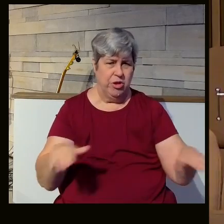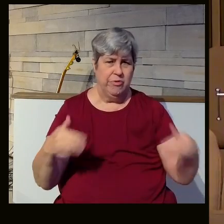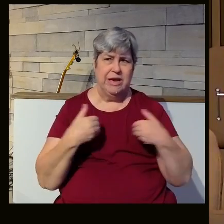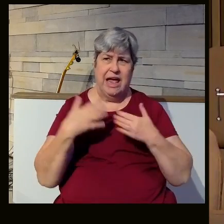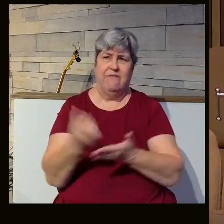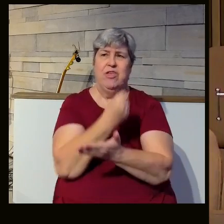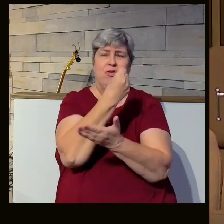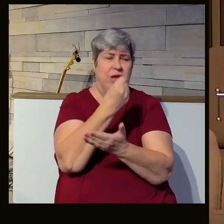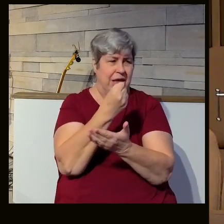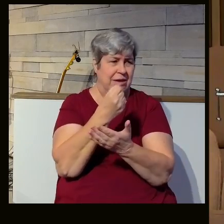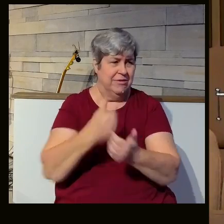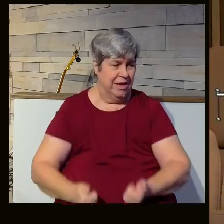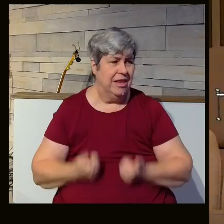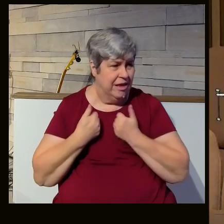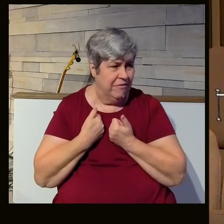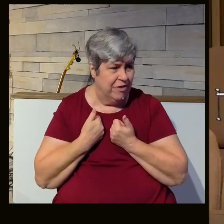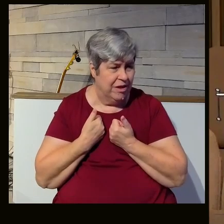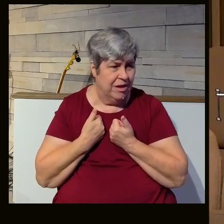to have a chance at life.